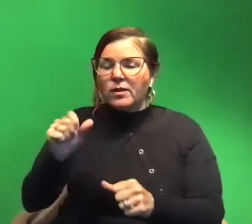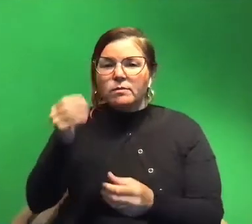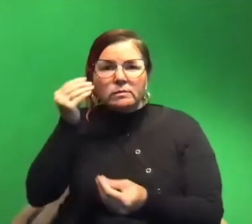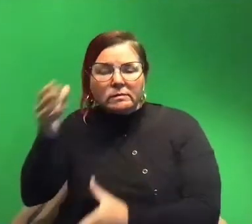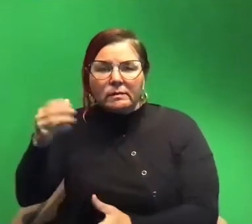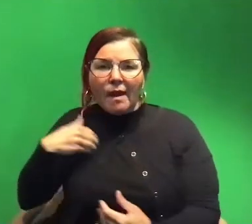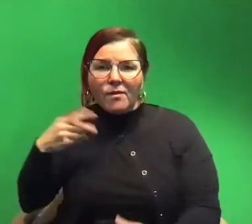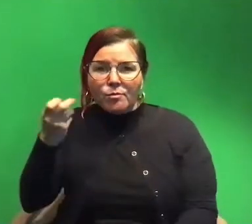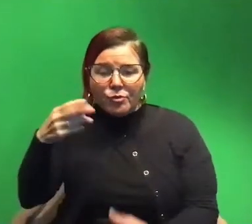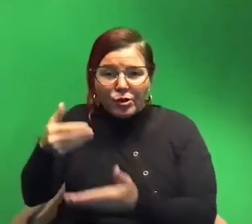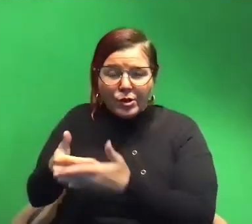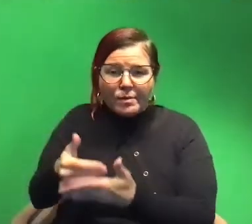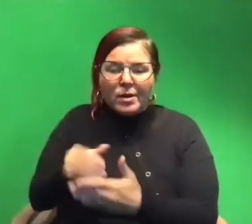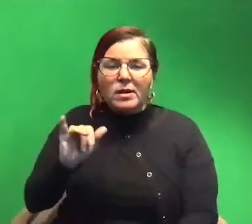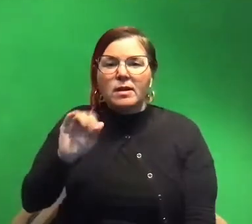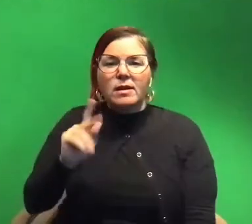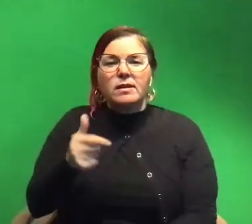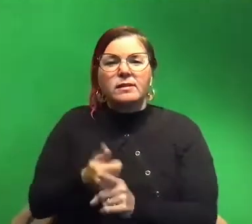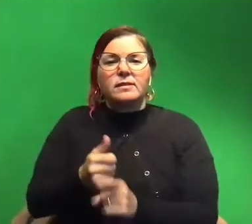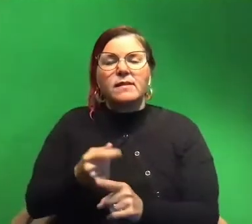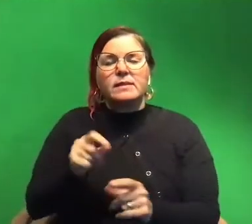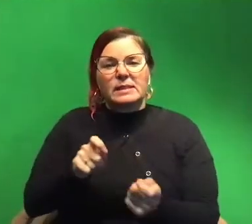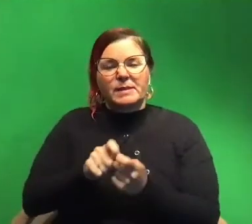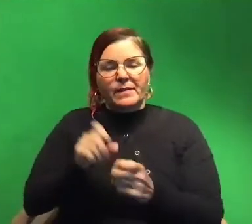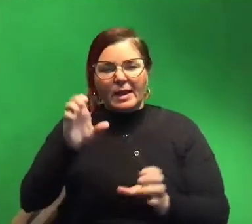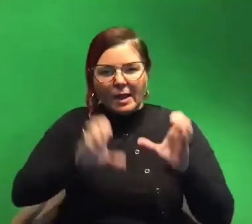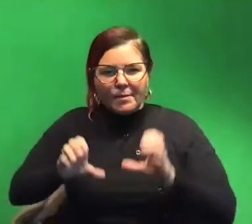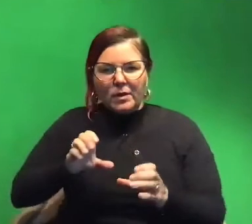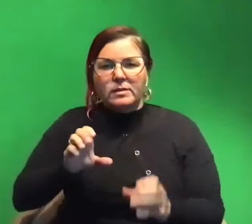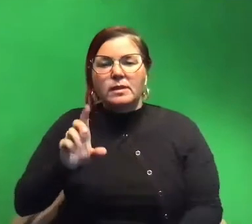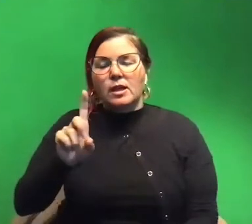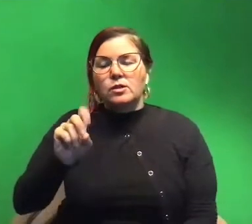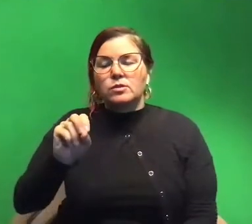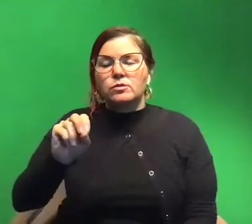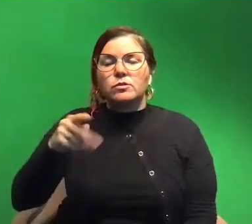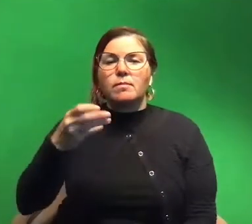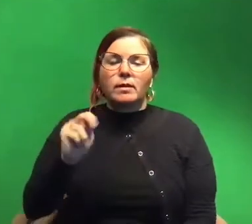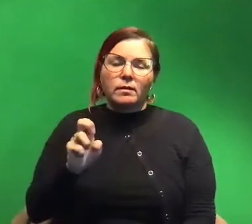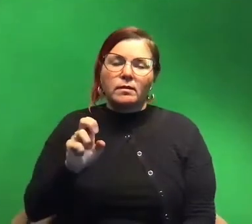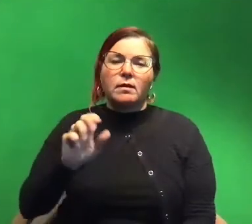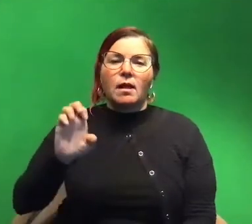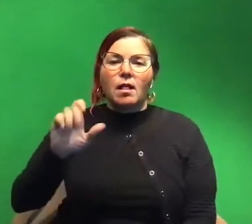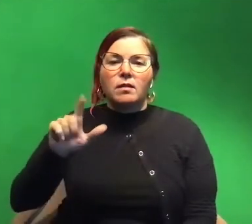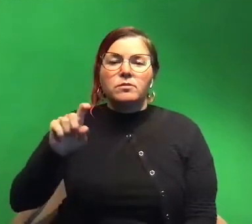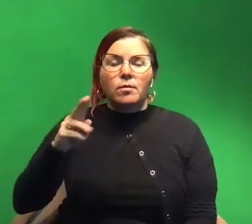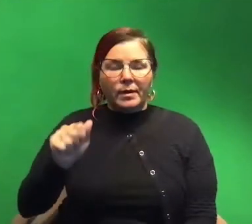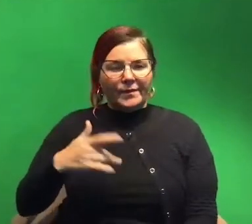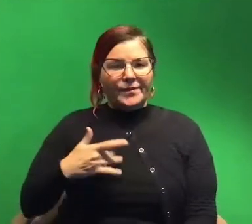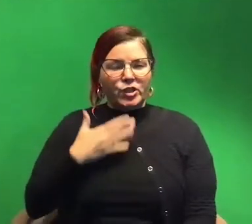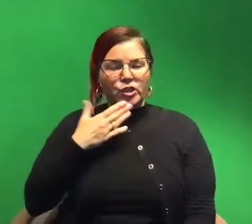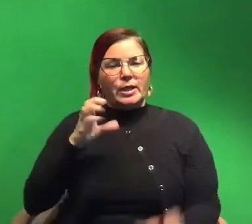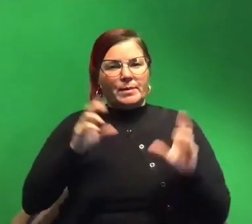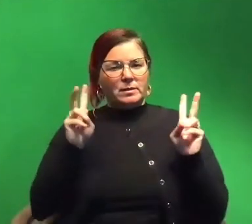Um their ink has certain chemicals in them like dopamine and L-dopa. Which to us are feel good chemicals.